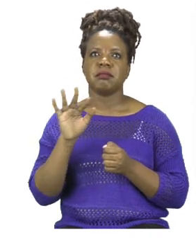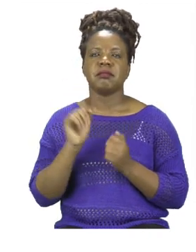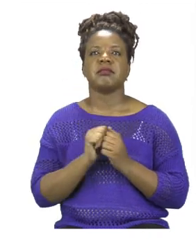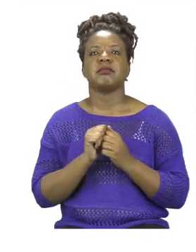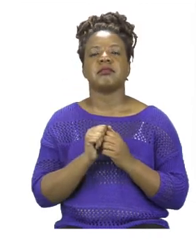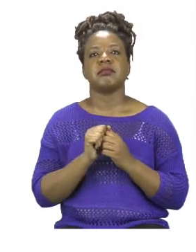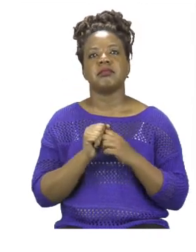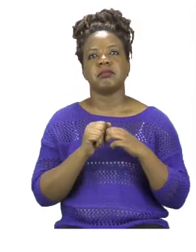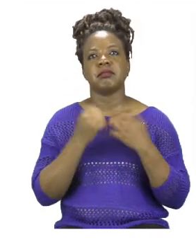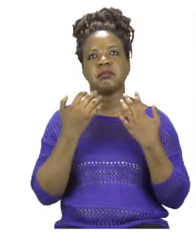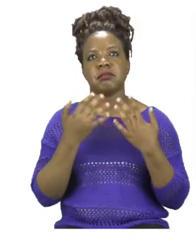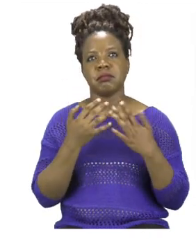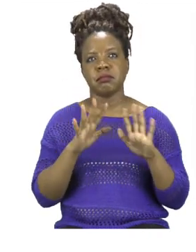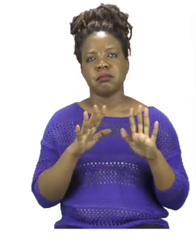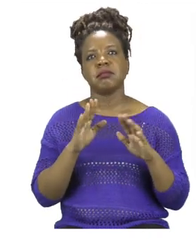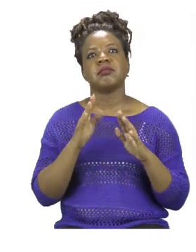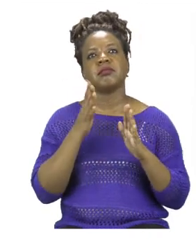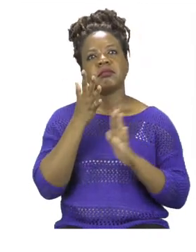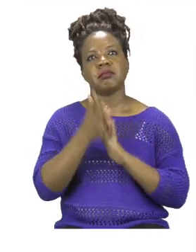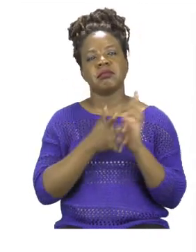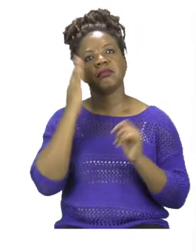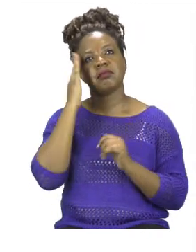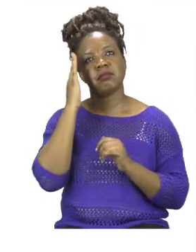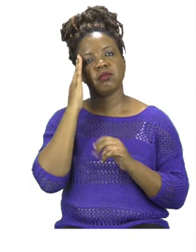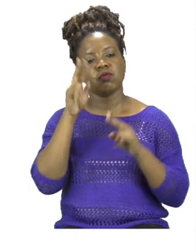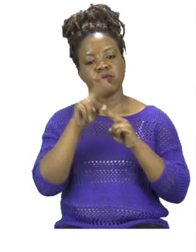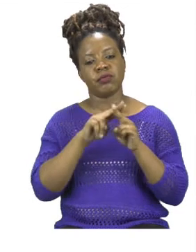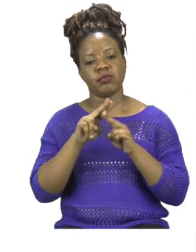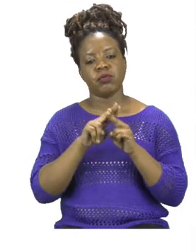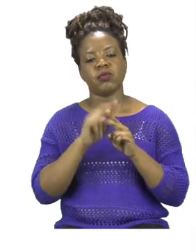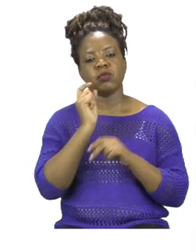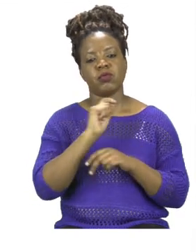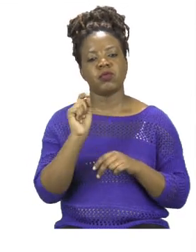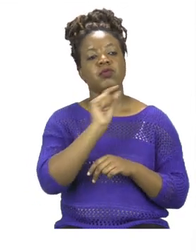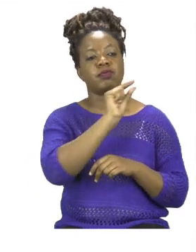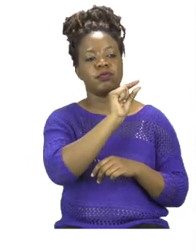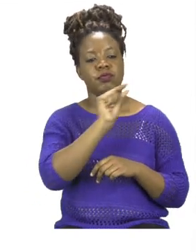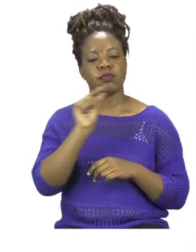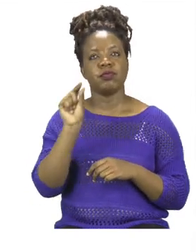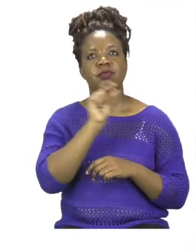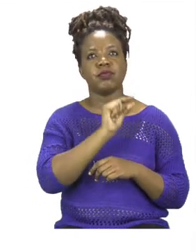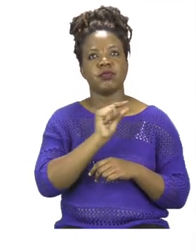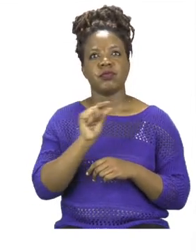using any of the words. Let's begin by reading the words.